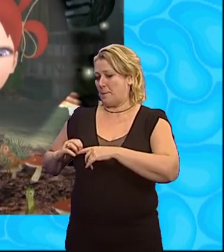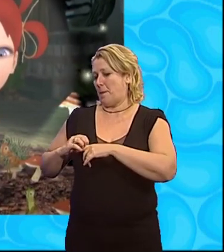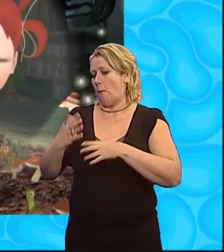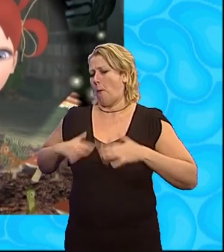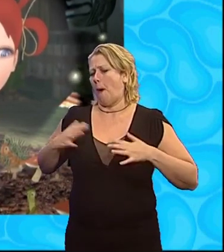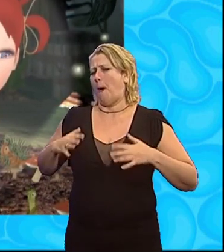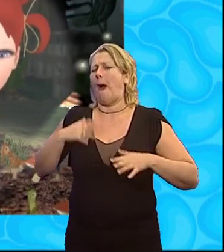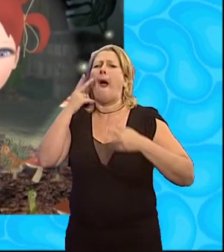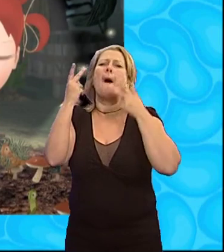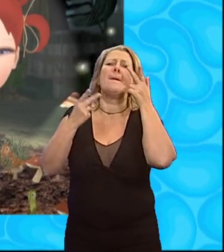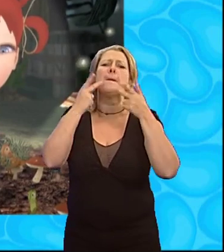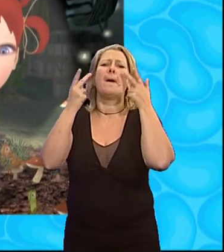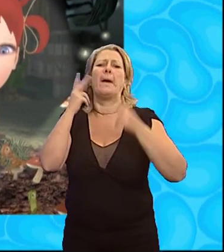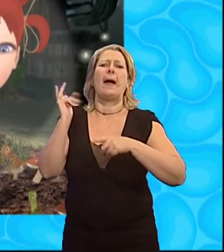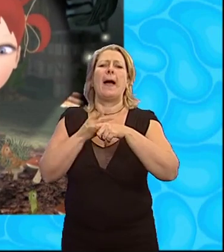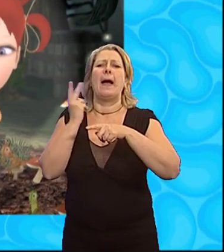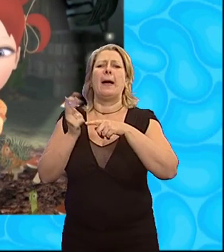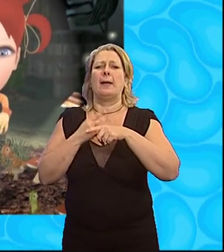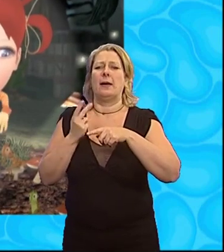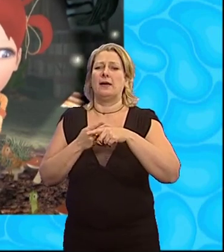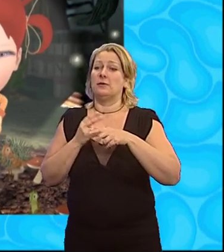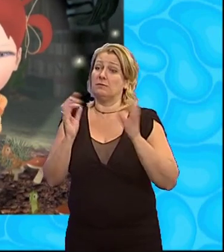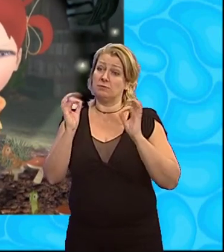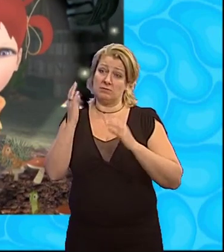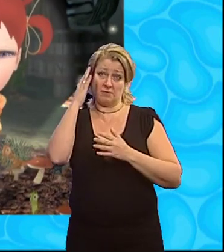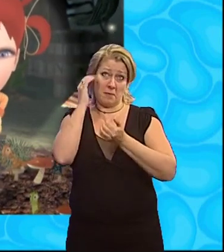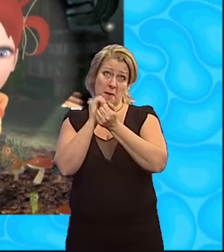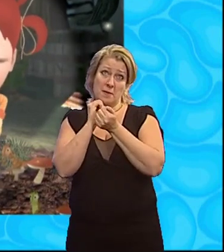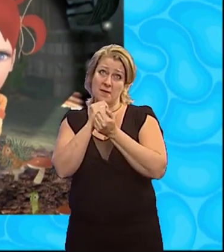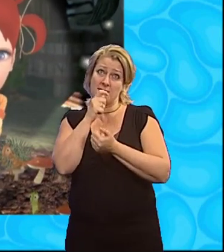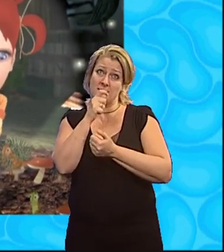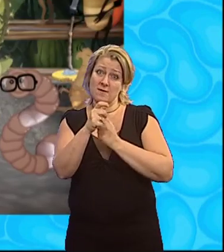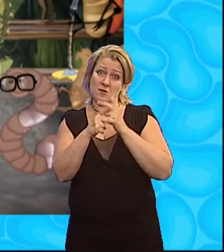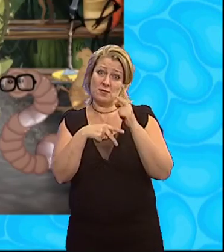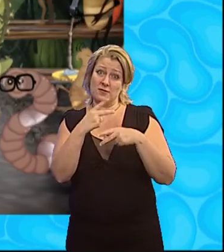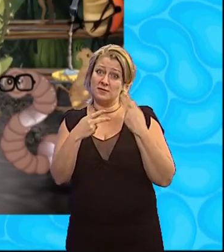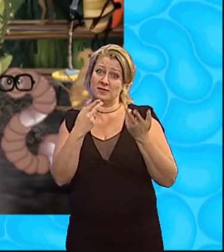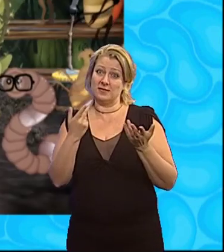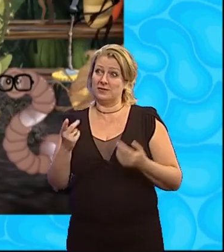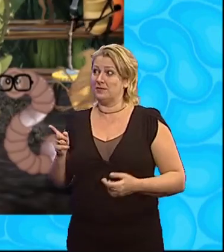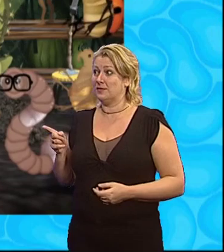can't wait to cut to the chorus No one remembers of us